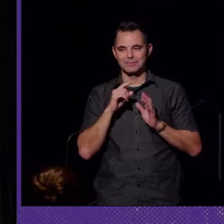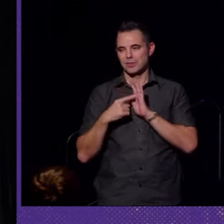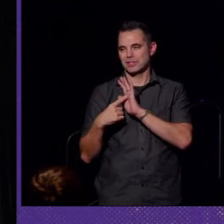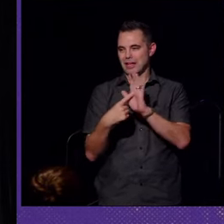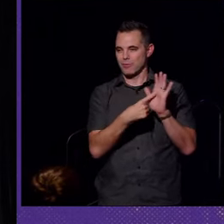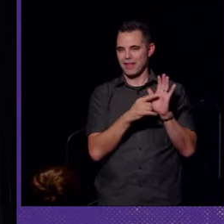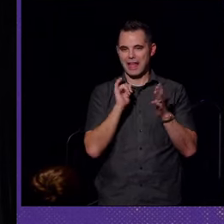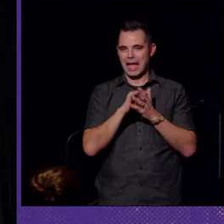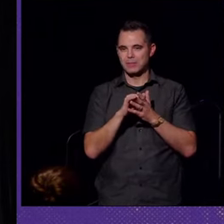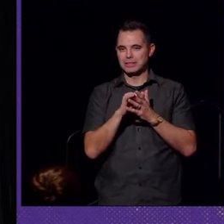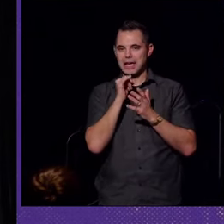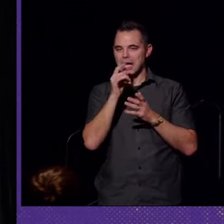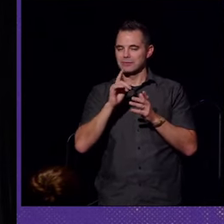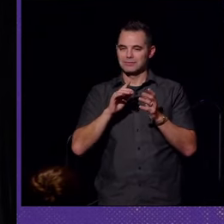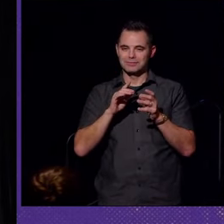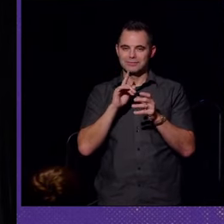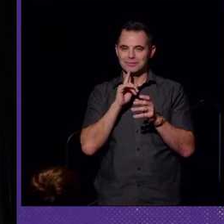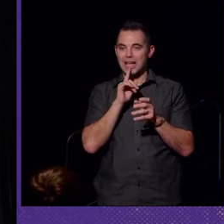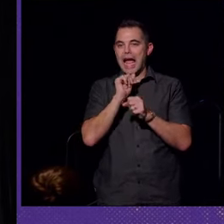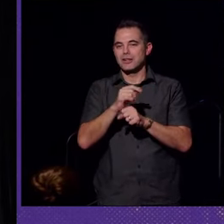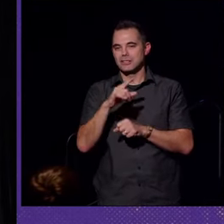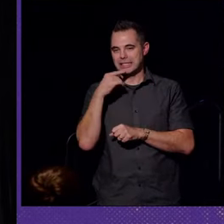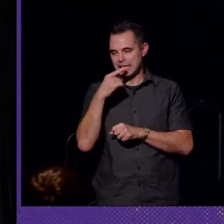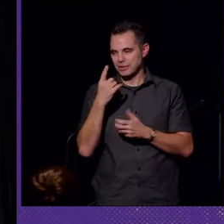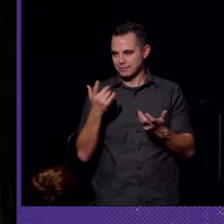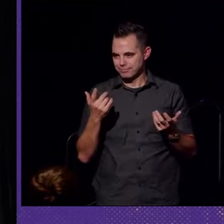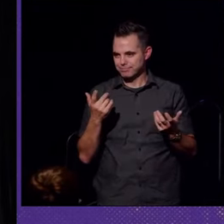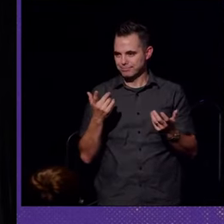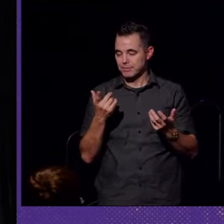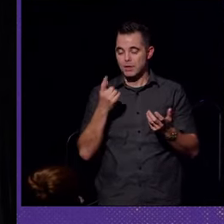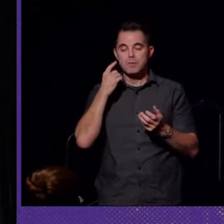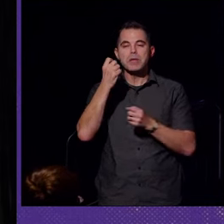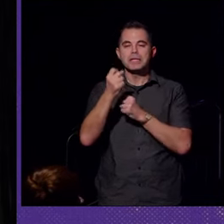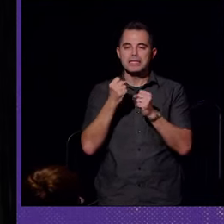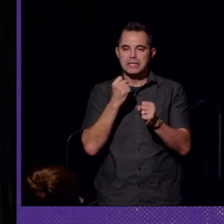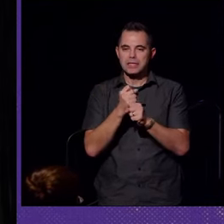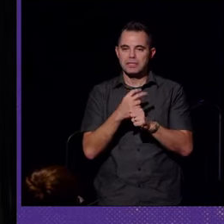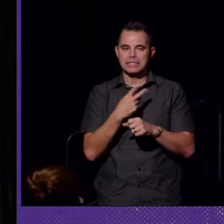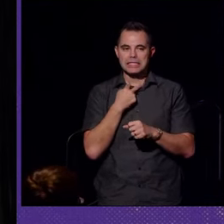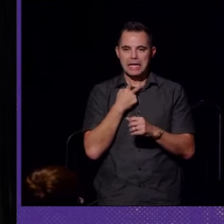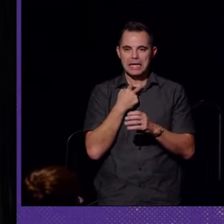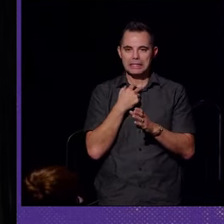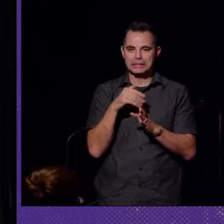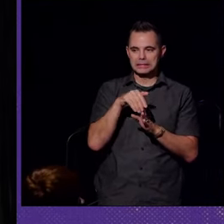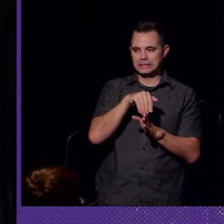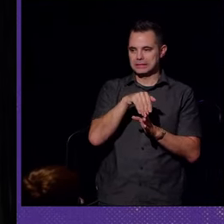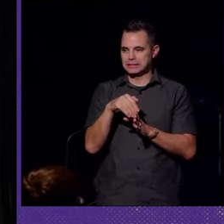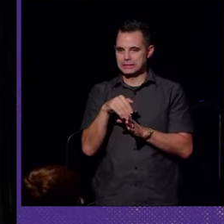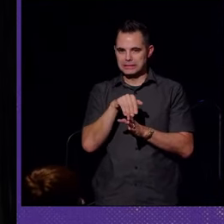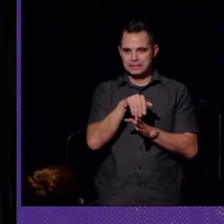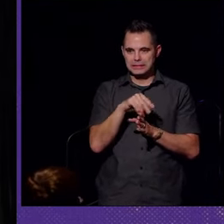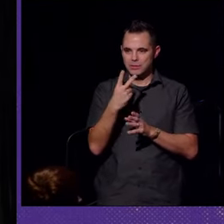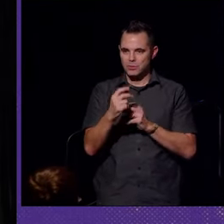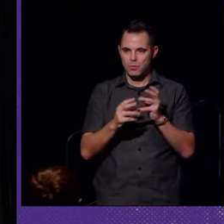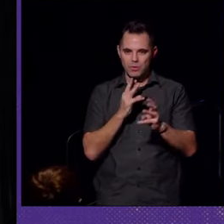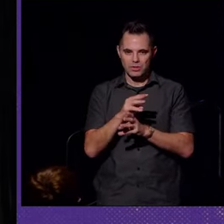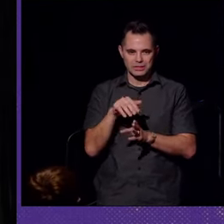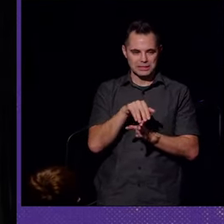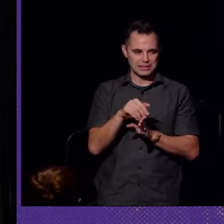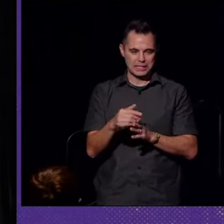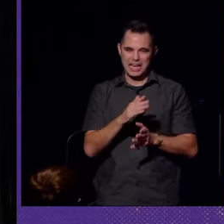that I was not truly hearing. So for years, I was stuck in this limbo between two worlds,